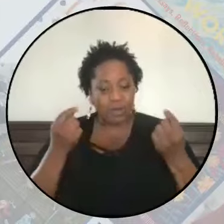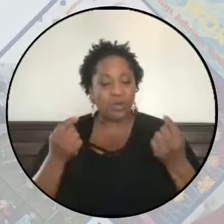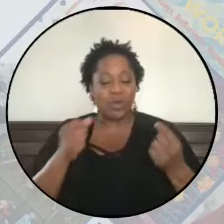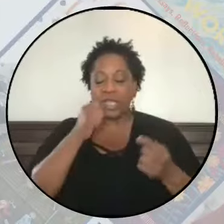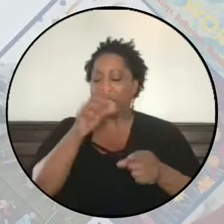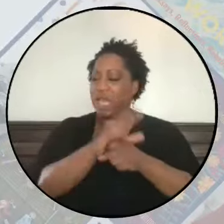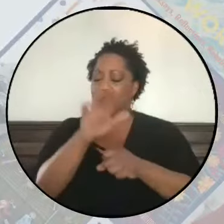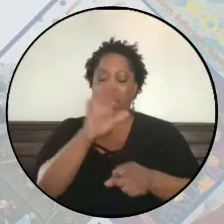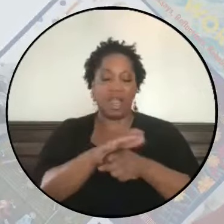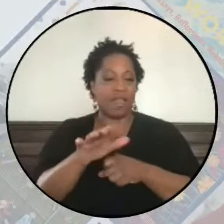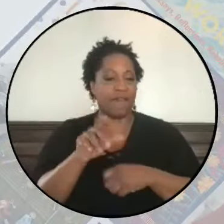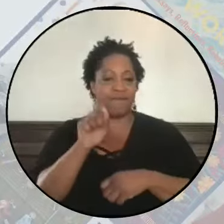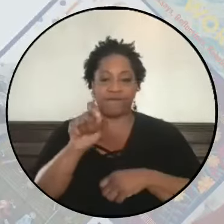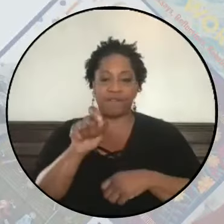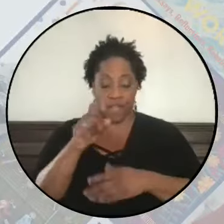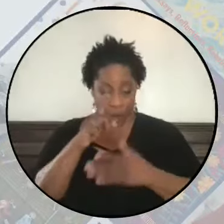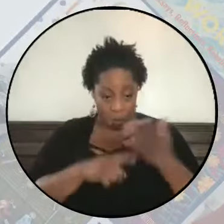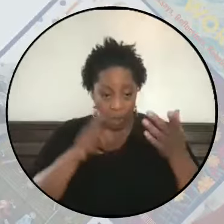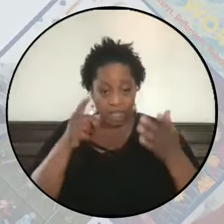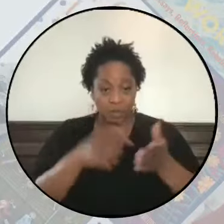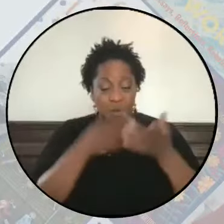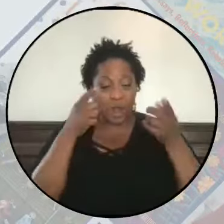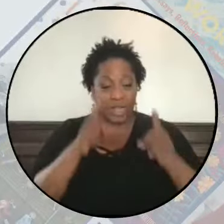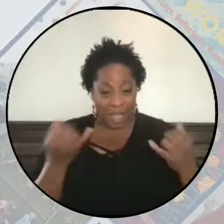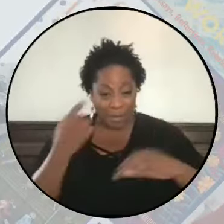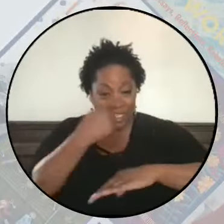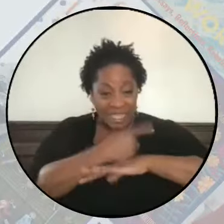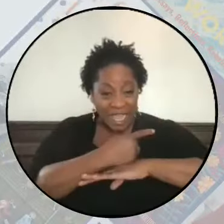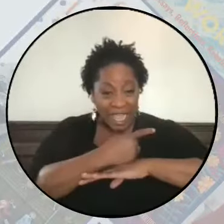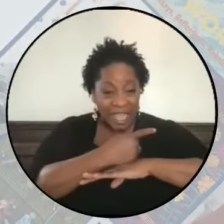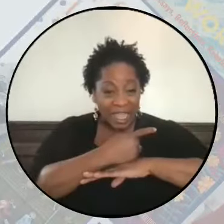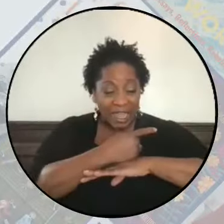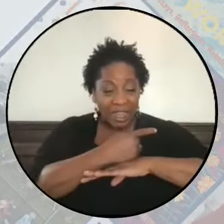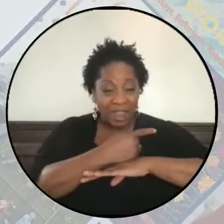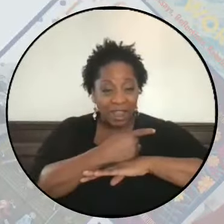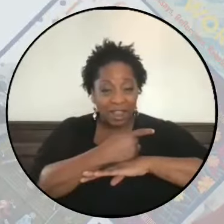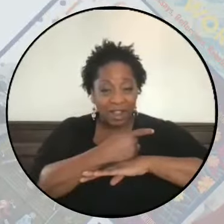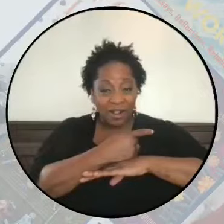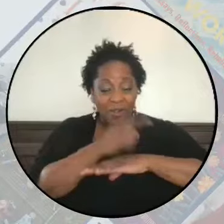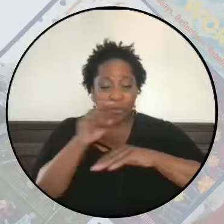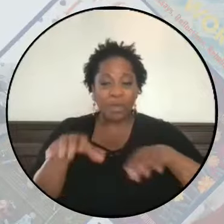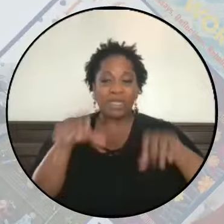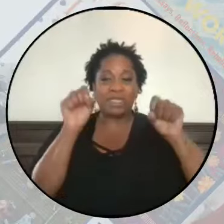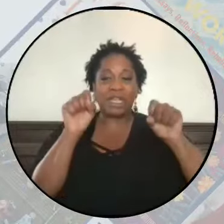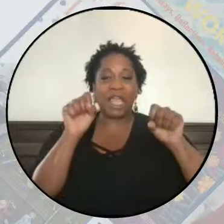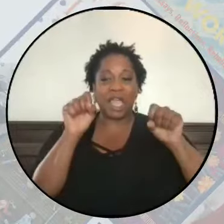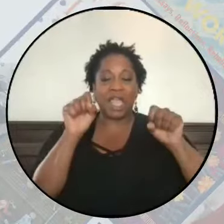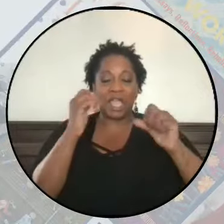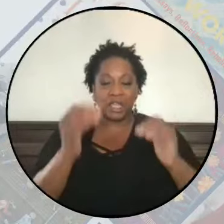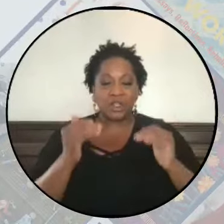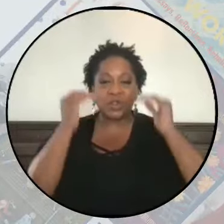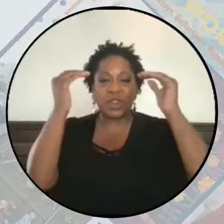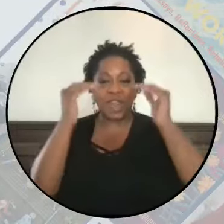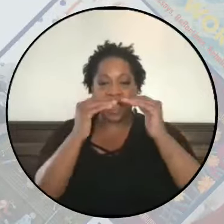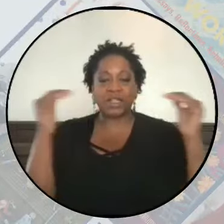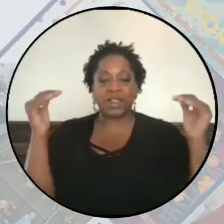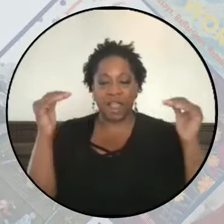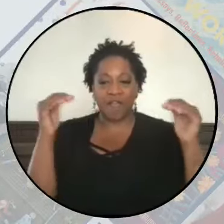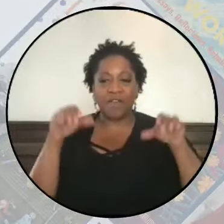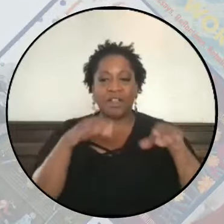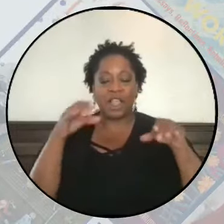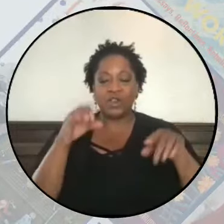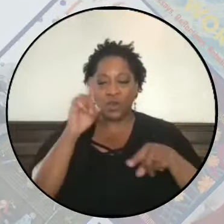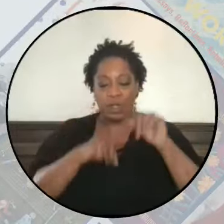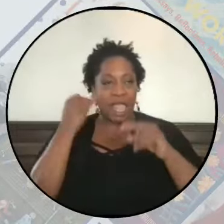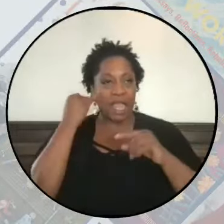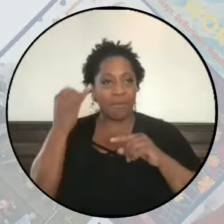not enough. And what needs to happen today needs to take it to the next level and do the